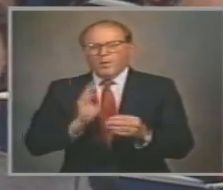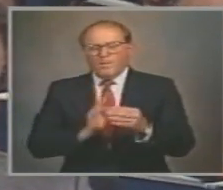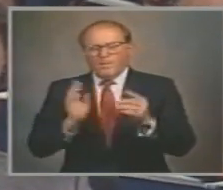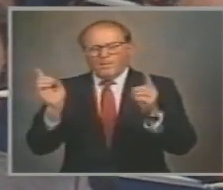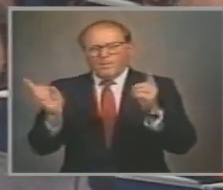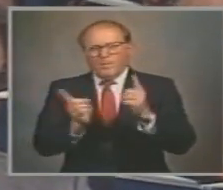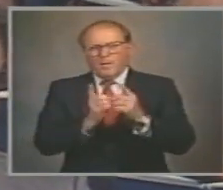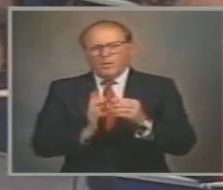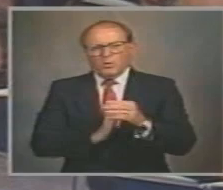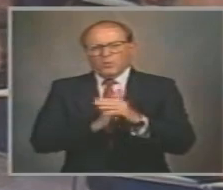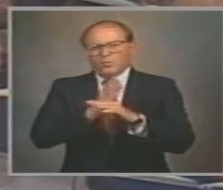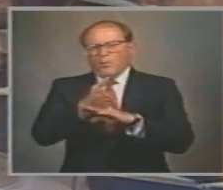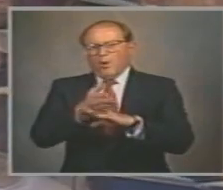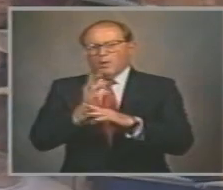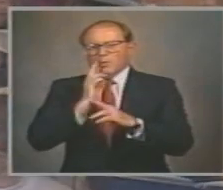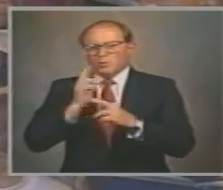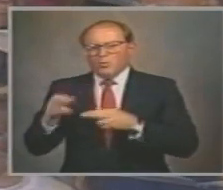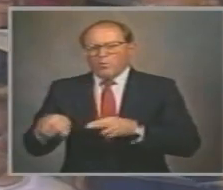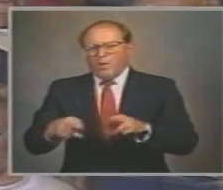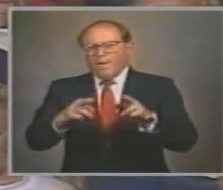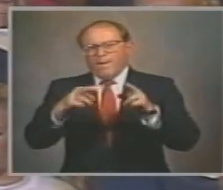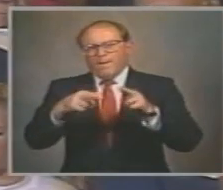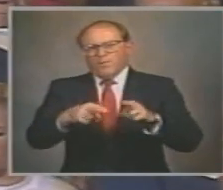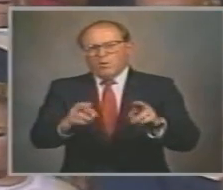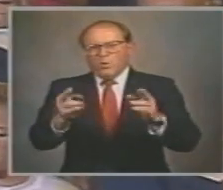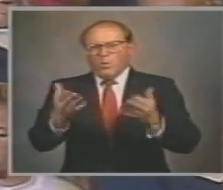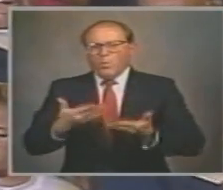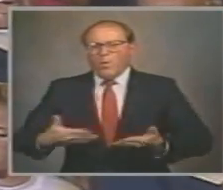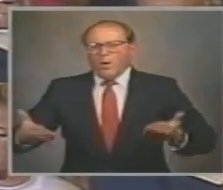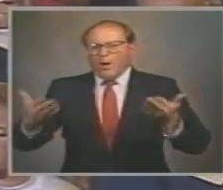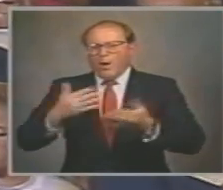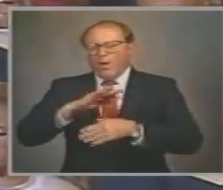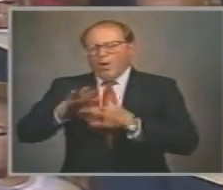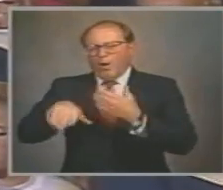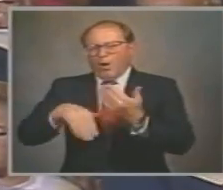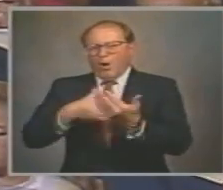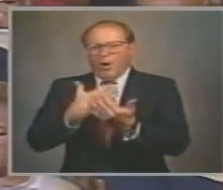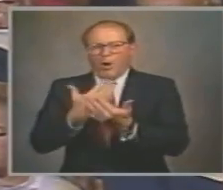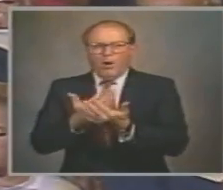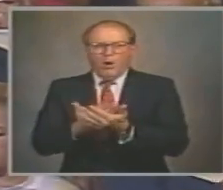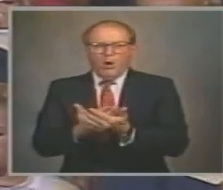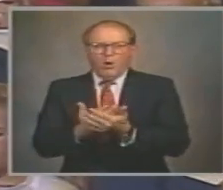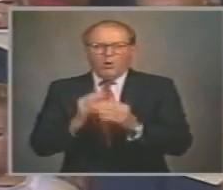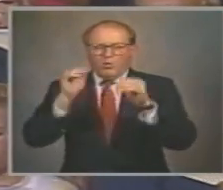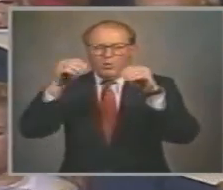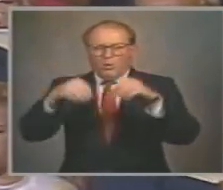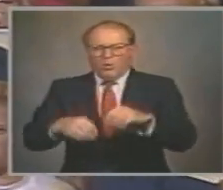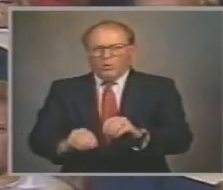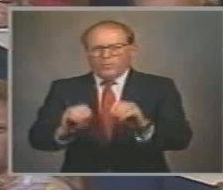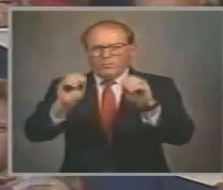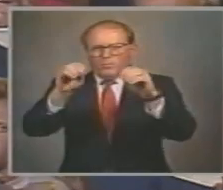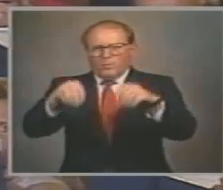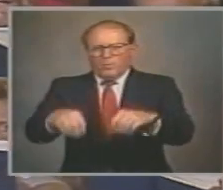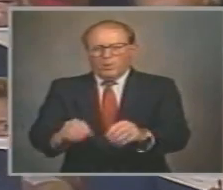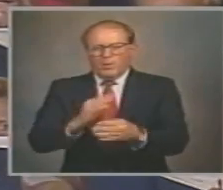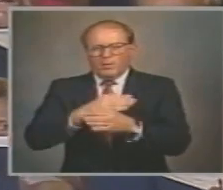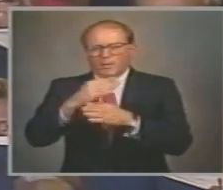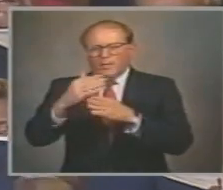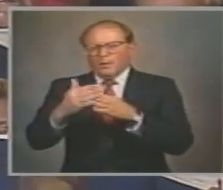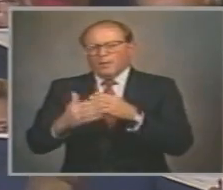lead beyond the river Where surges roll no